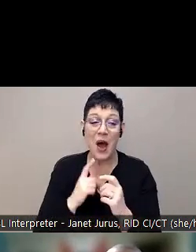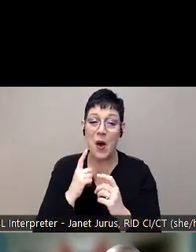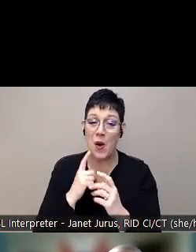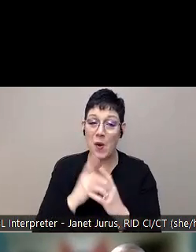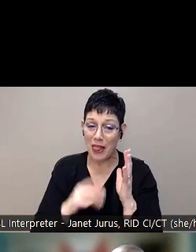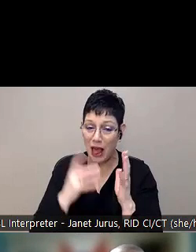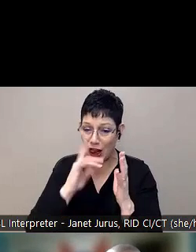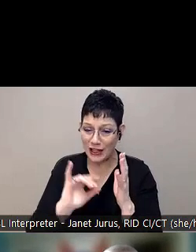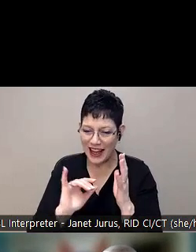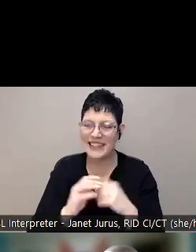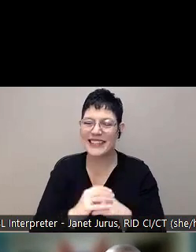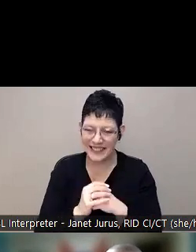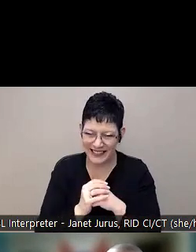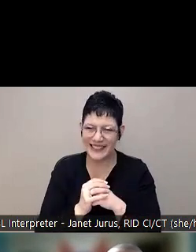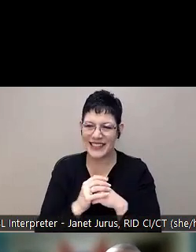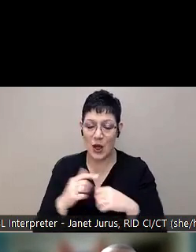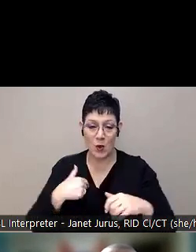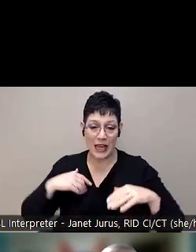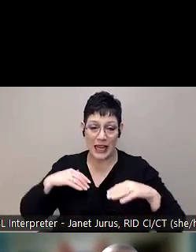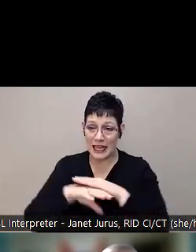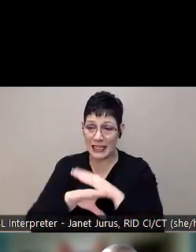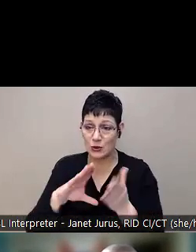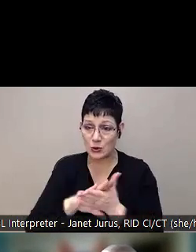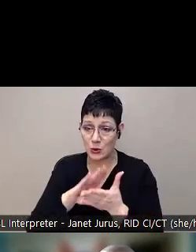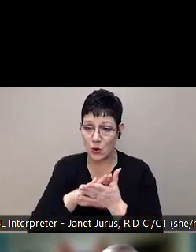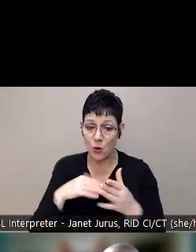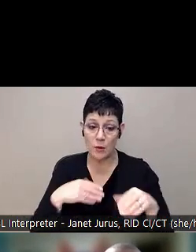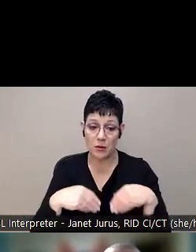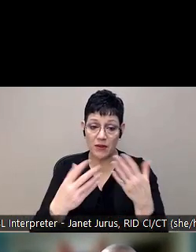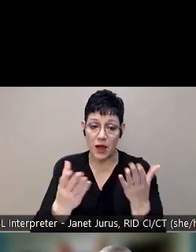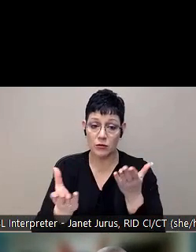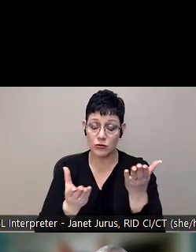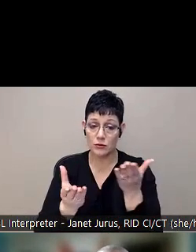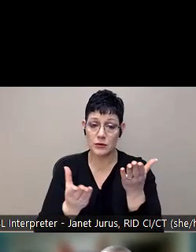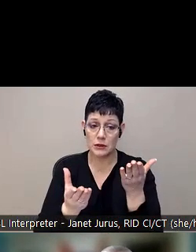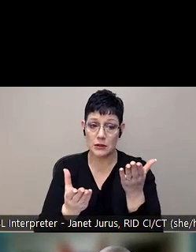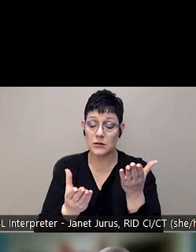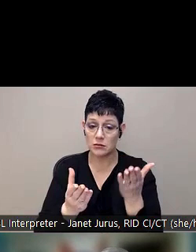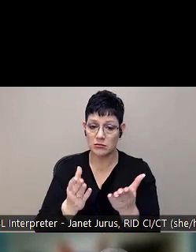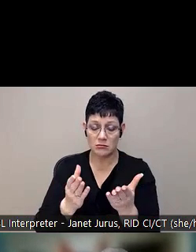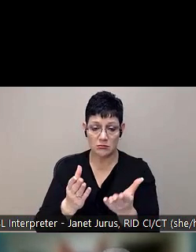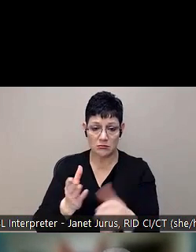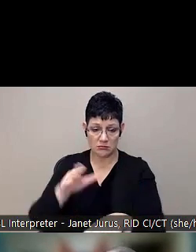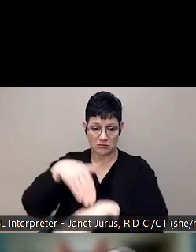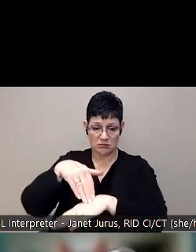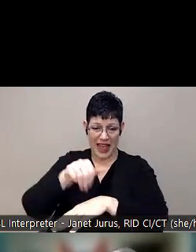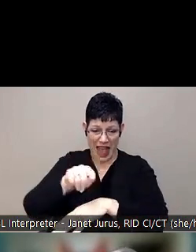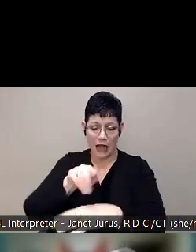We go into schools and we provide our services at their school or at their site.